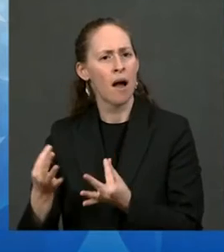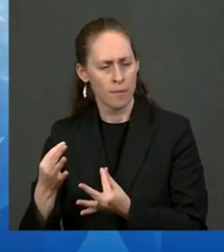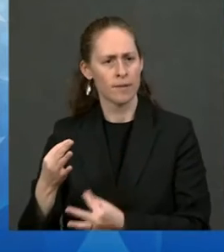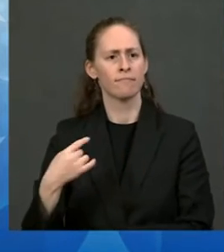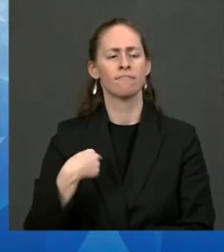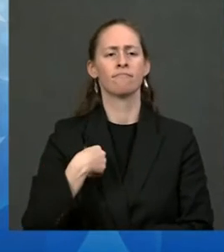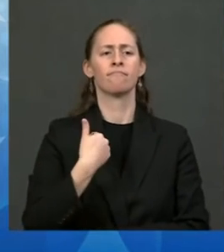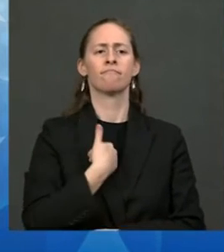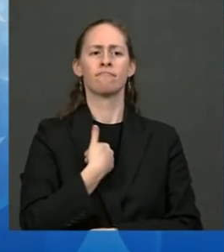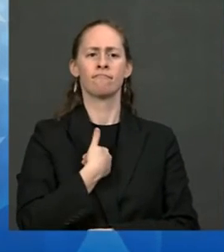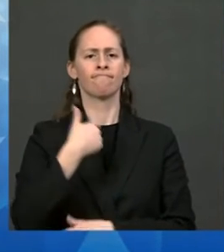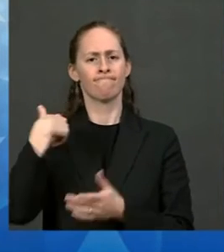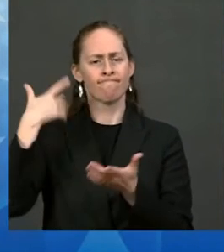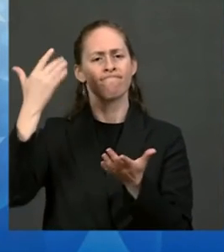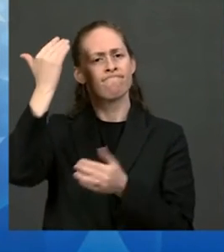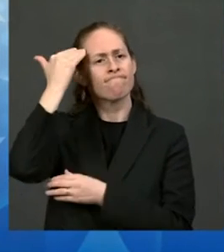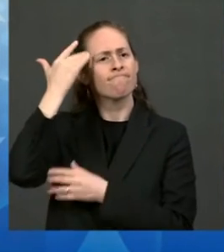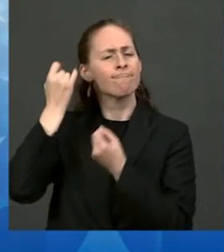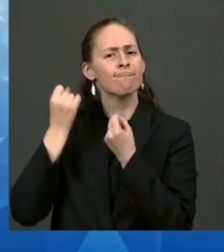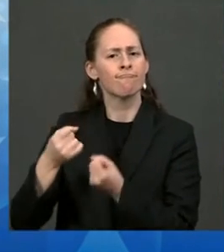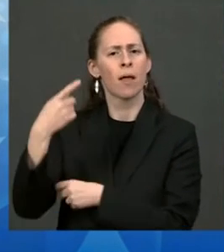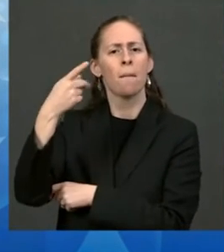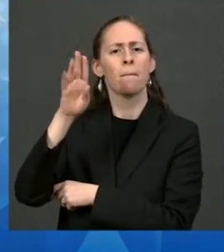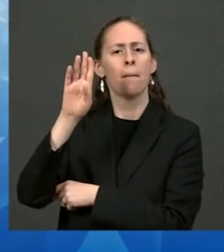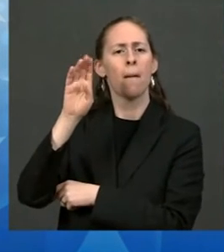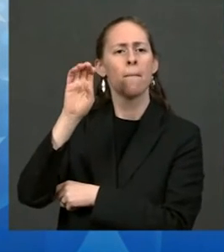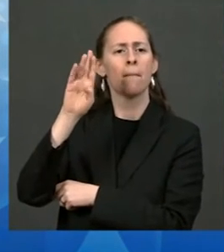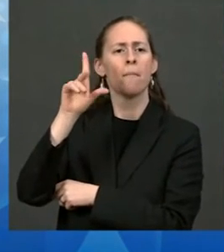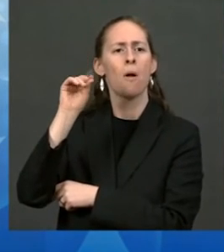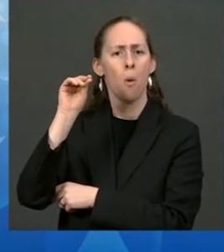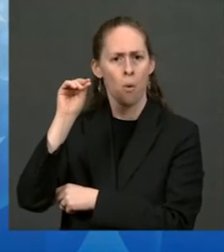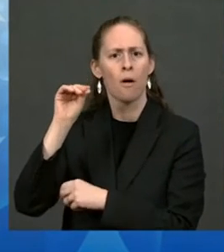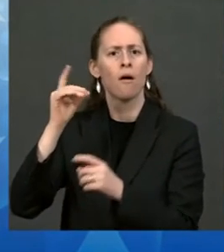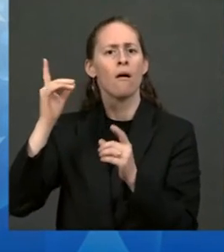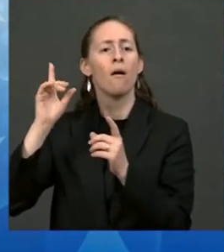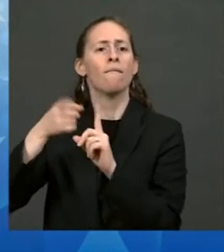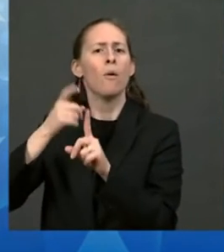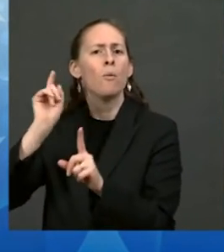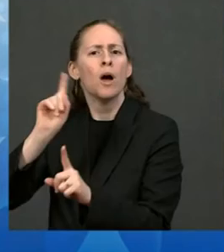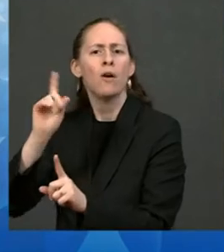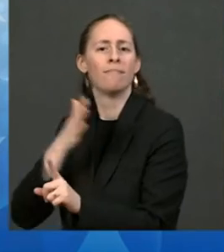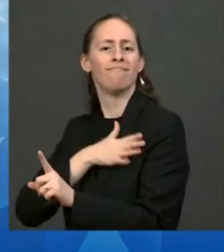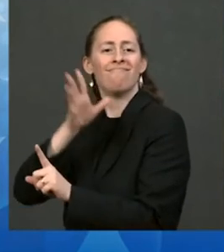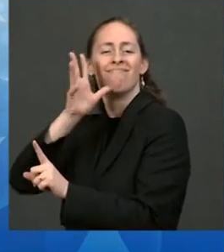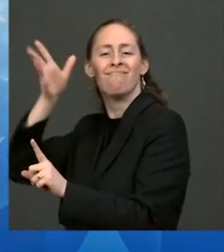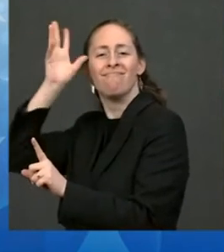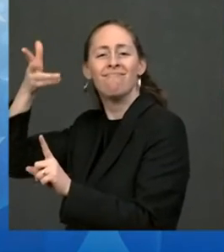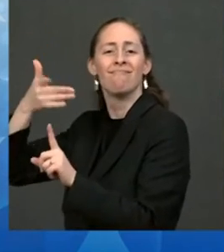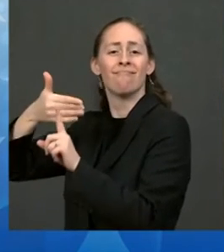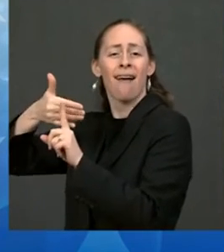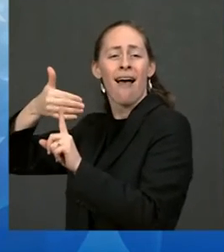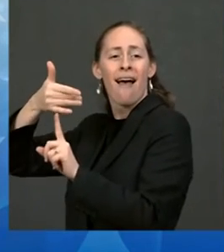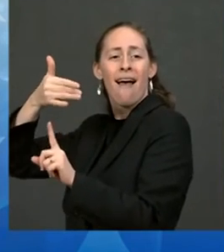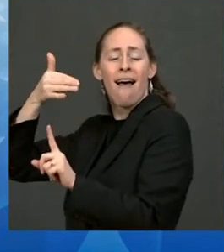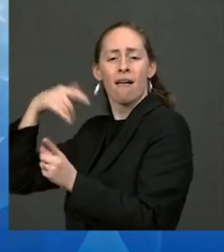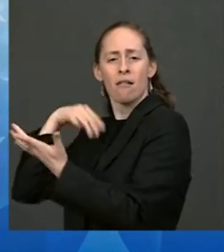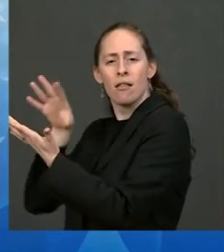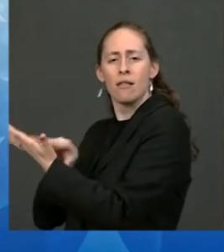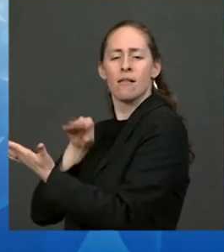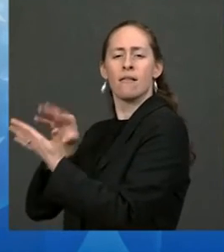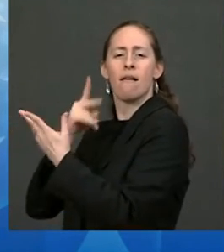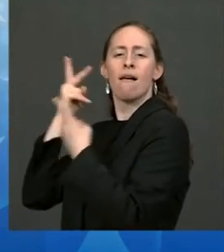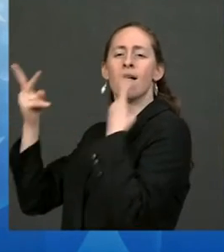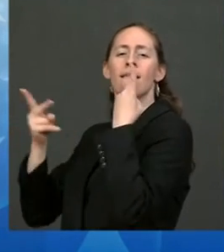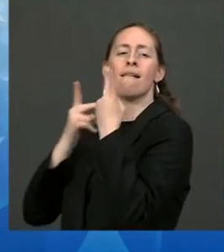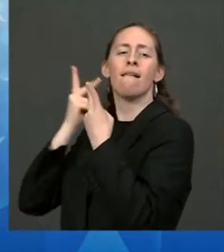my mother, and my Pueblo sisters in our community. I worked hard in school. I struggled. I raised